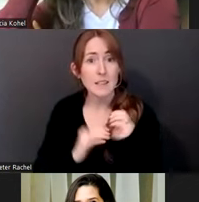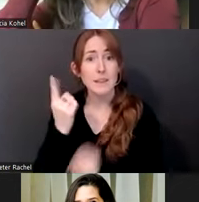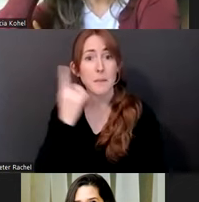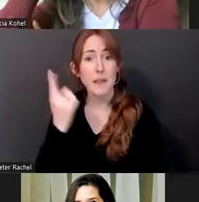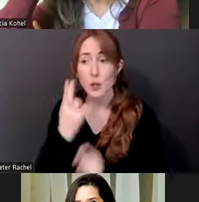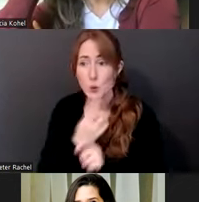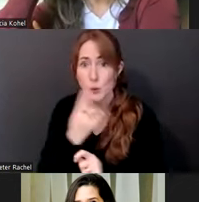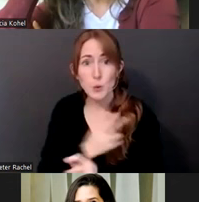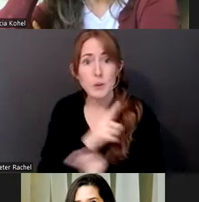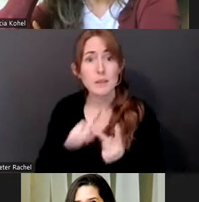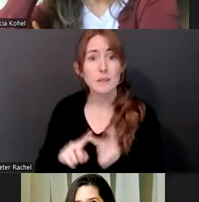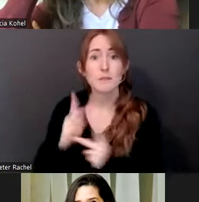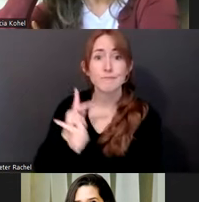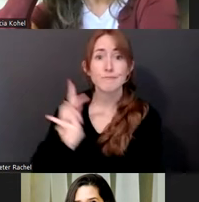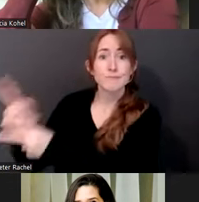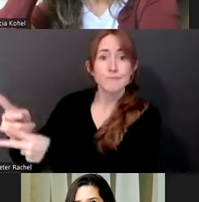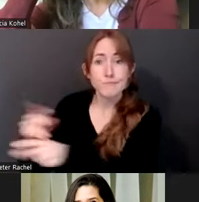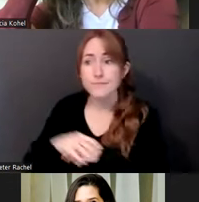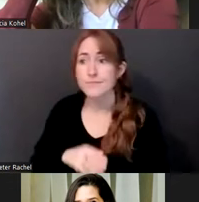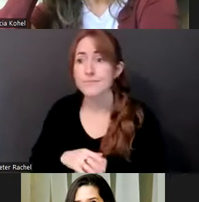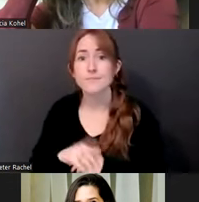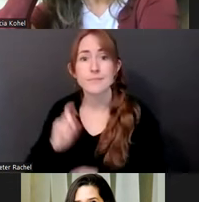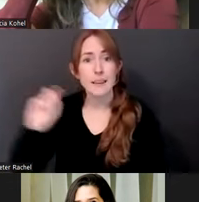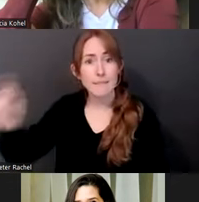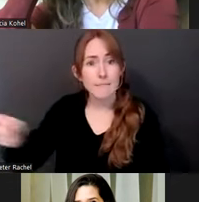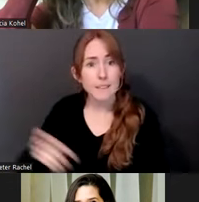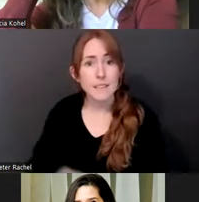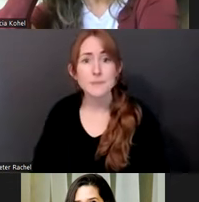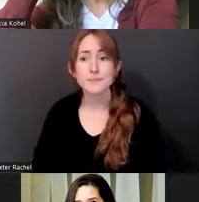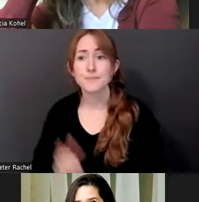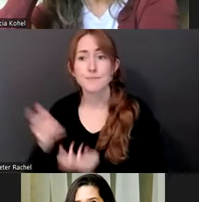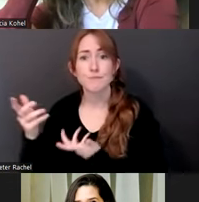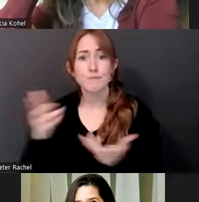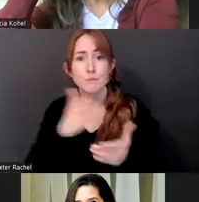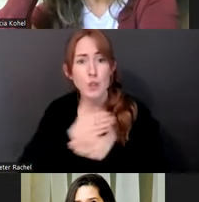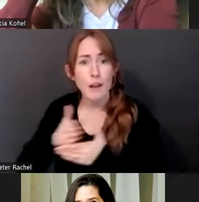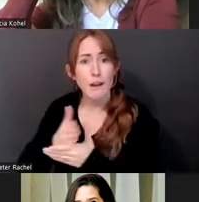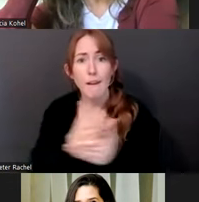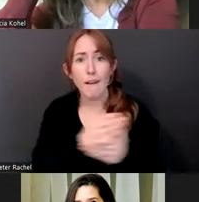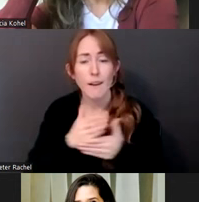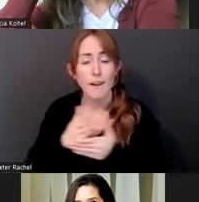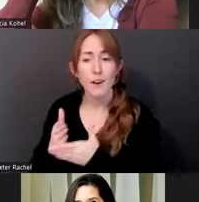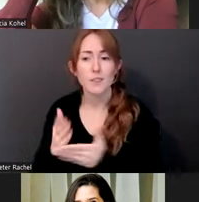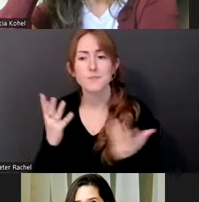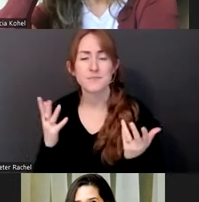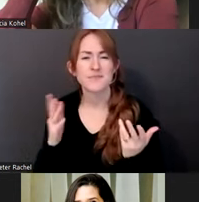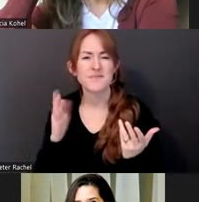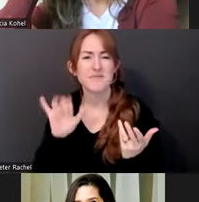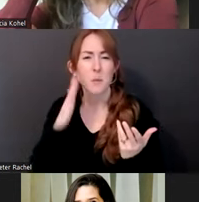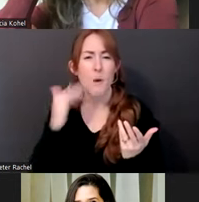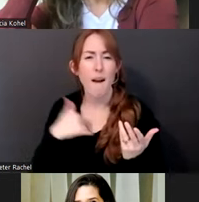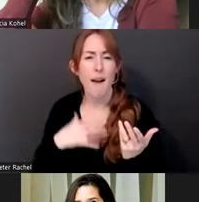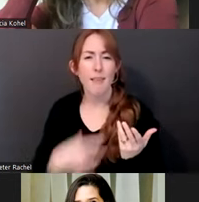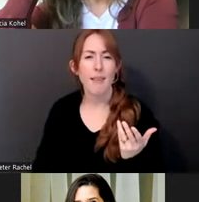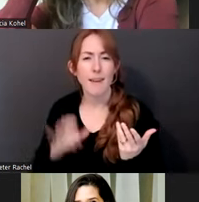library, right, where you lend things out and do that. So I think that there's just all different kinds